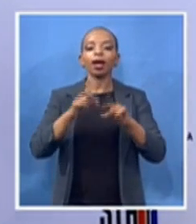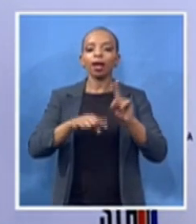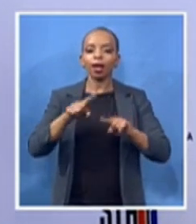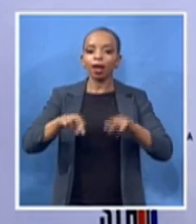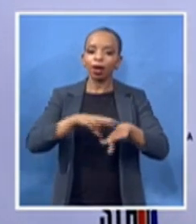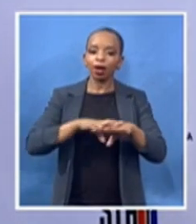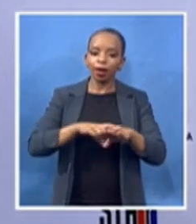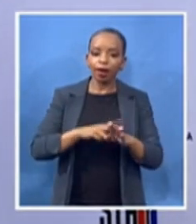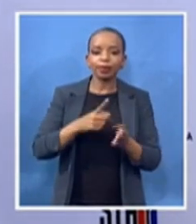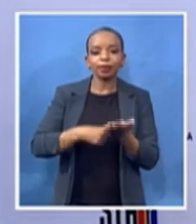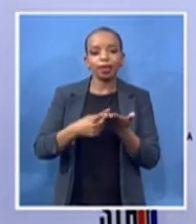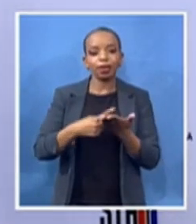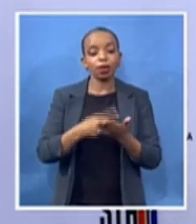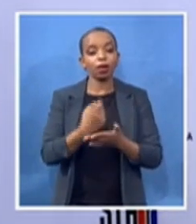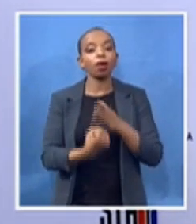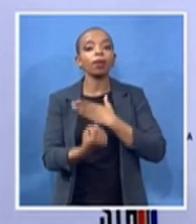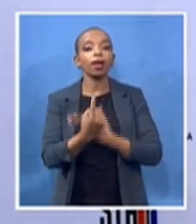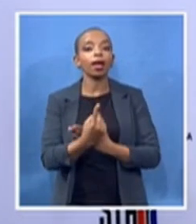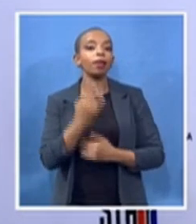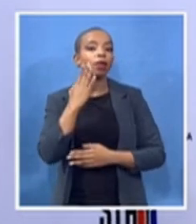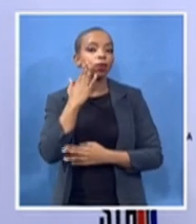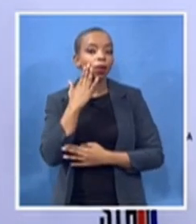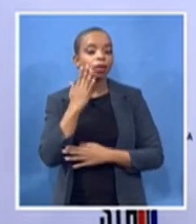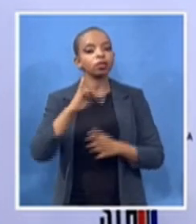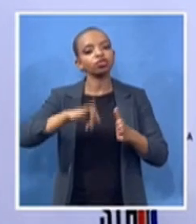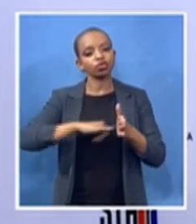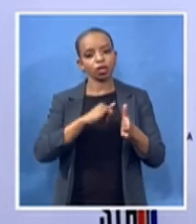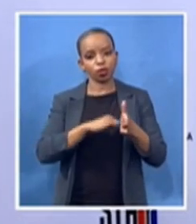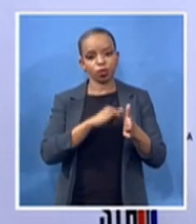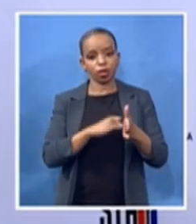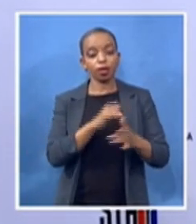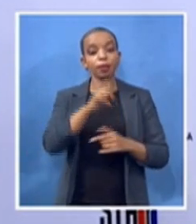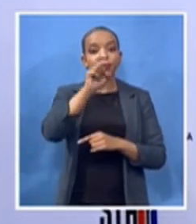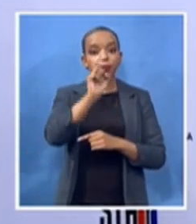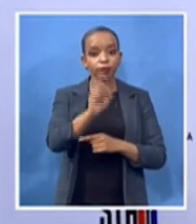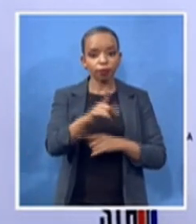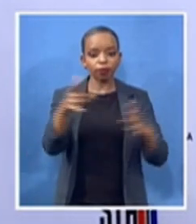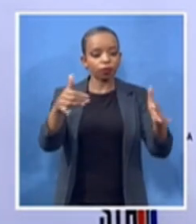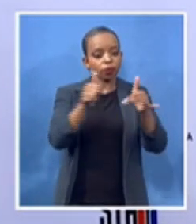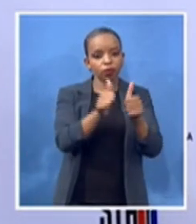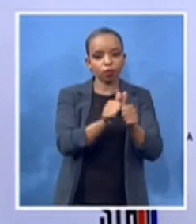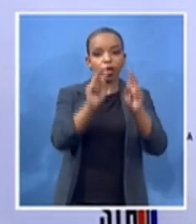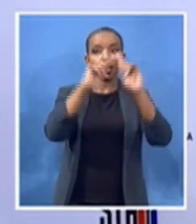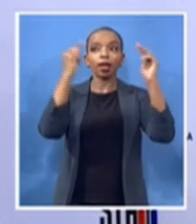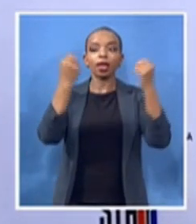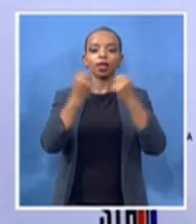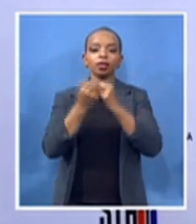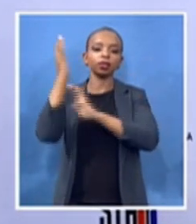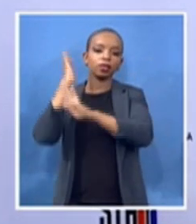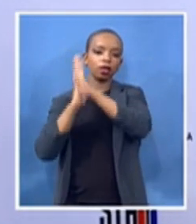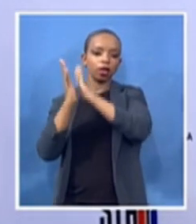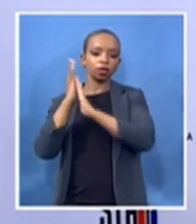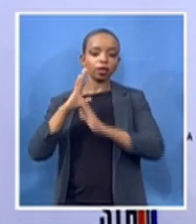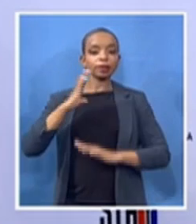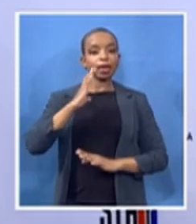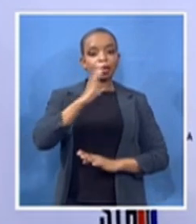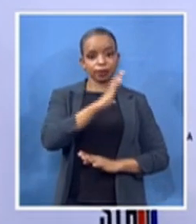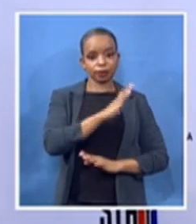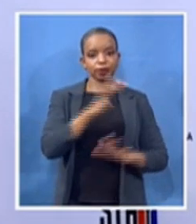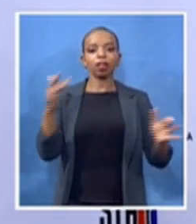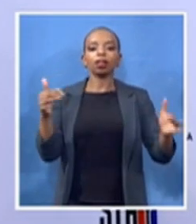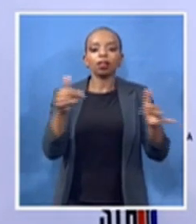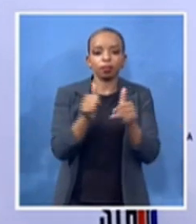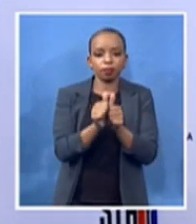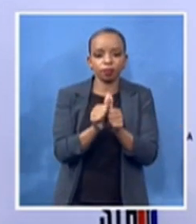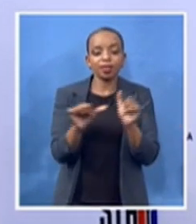partnership with the national heritage council and if they are important in order to allow the